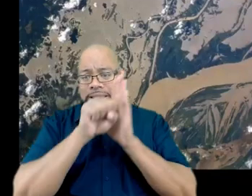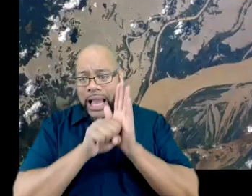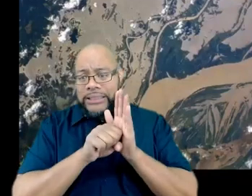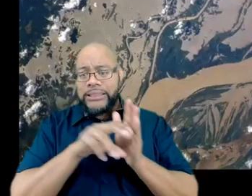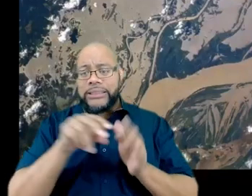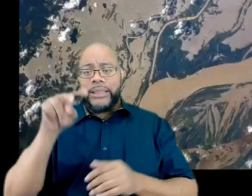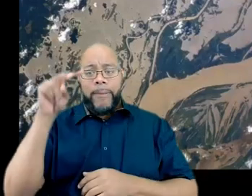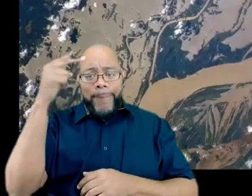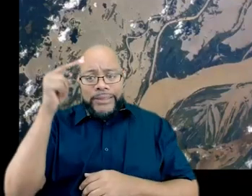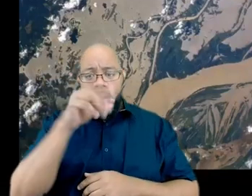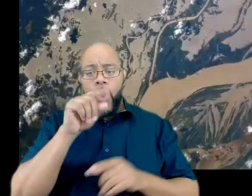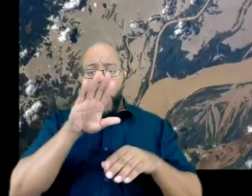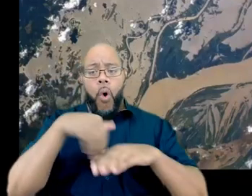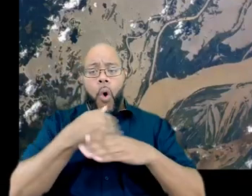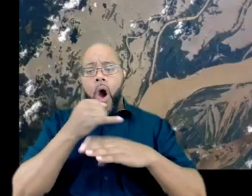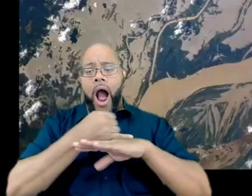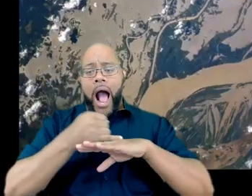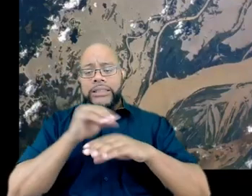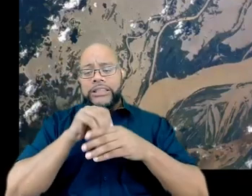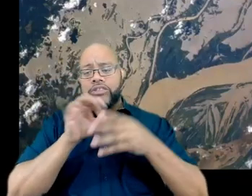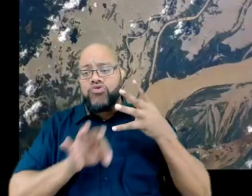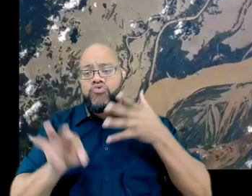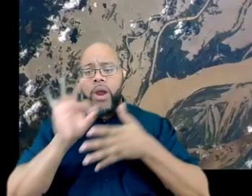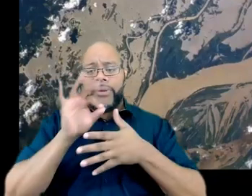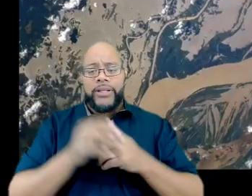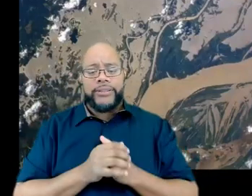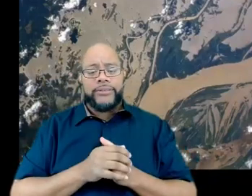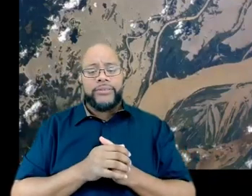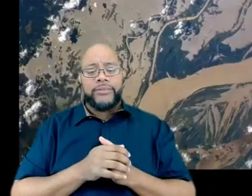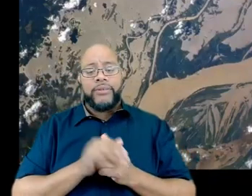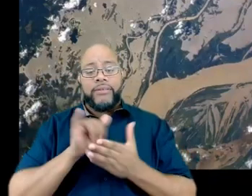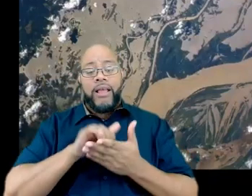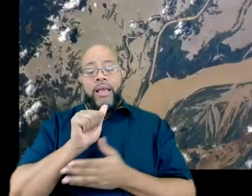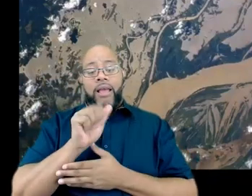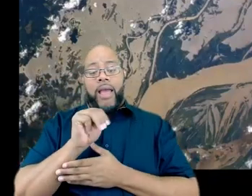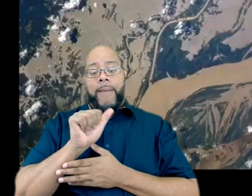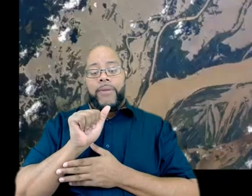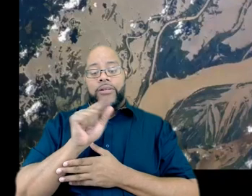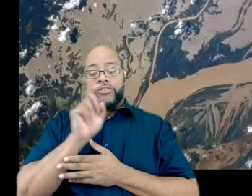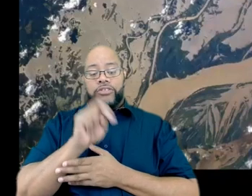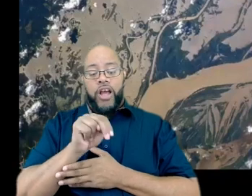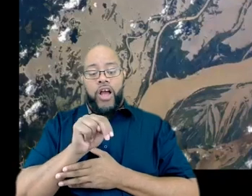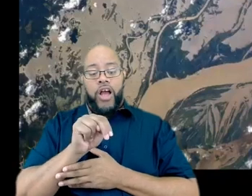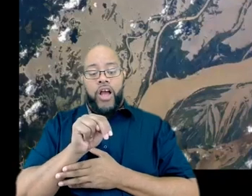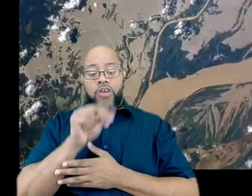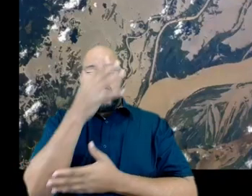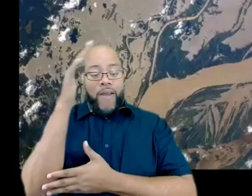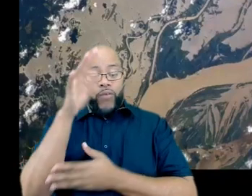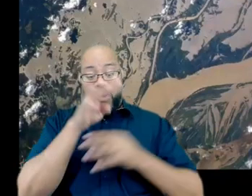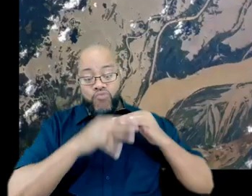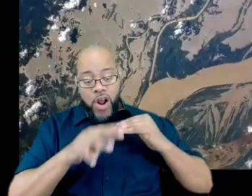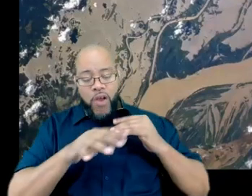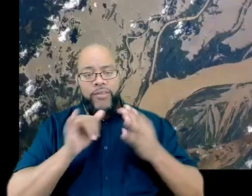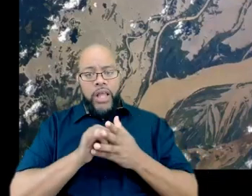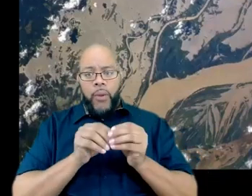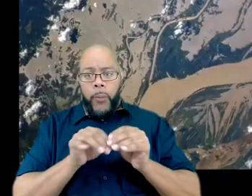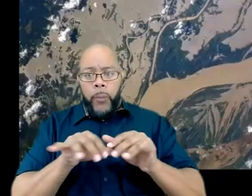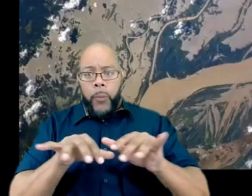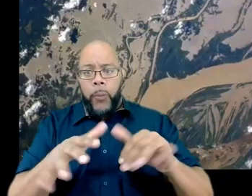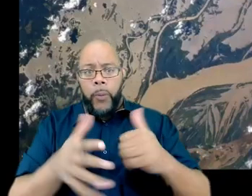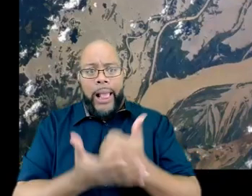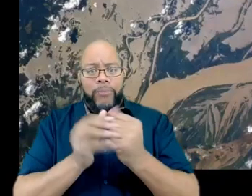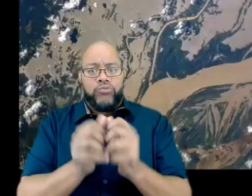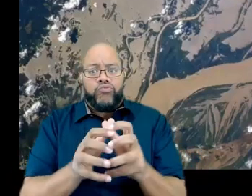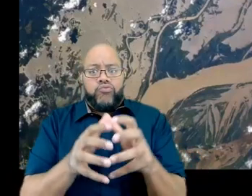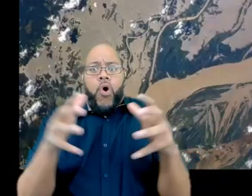Mexico, and all the islands. So with the Amazon rainforest, that runoff is just breeding into it. And then even